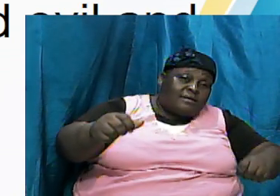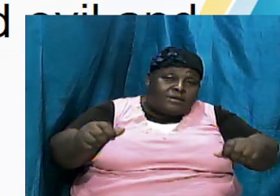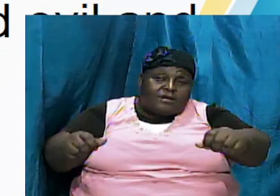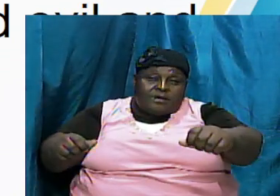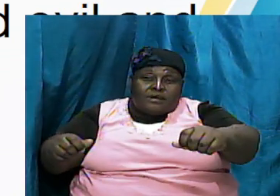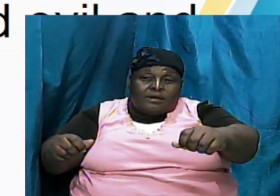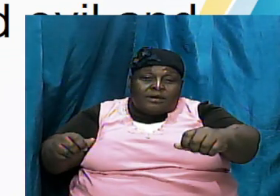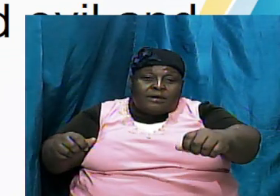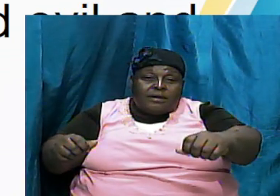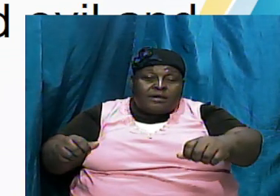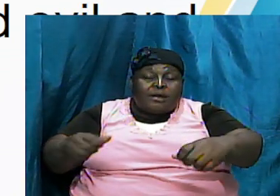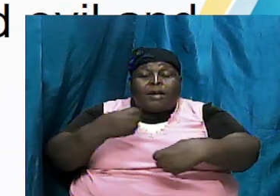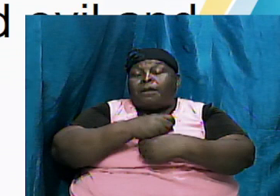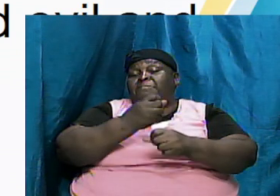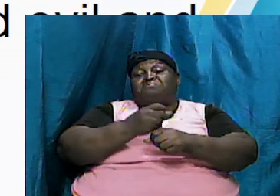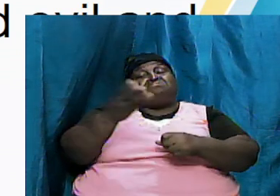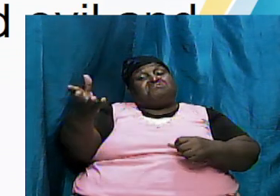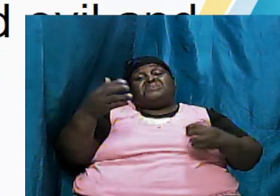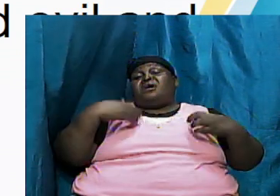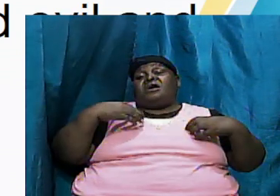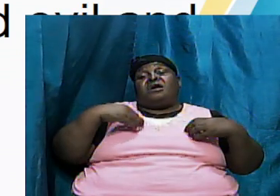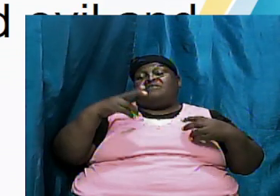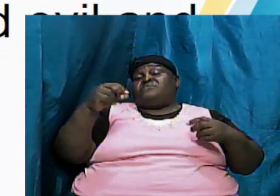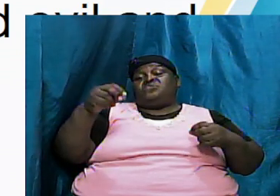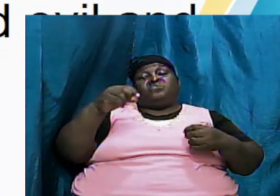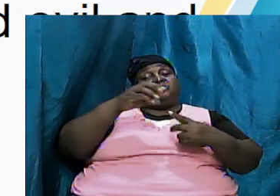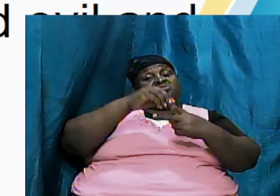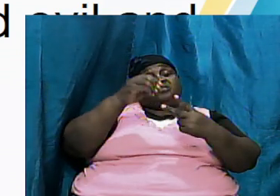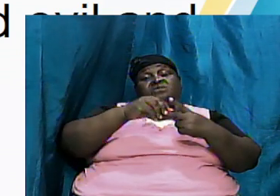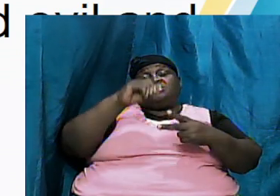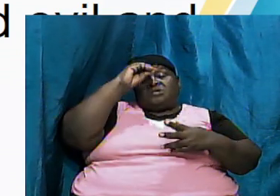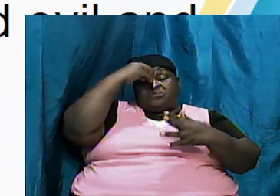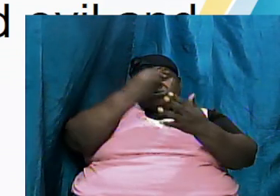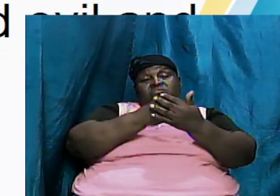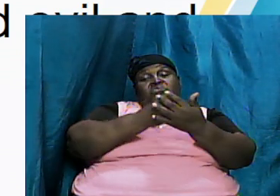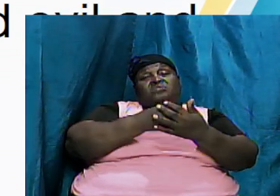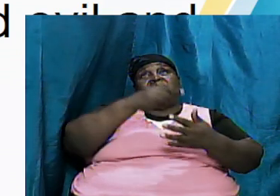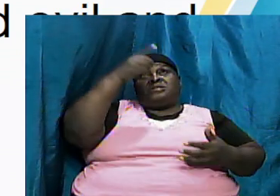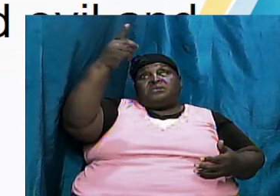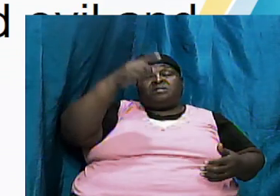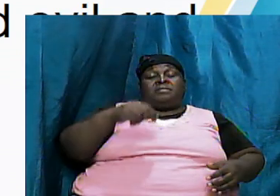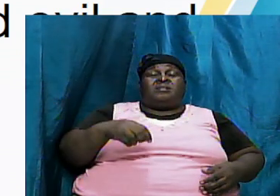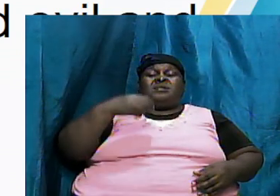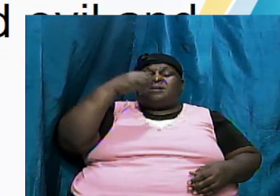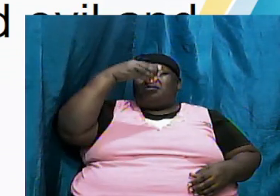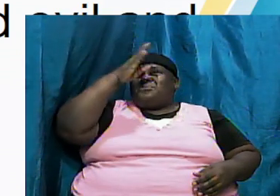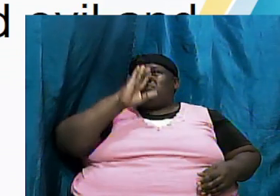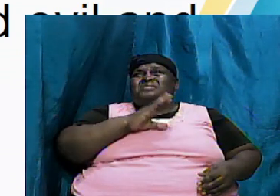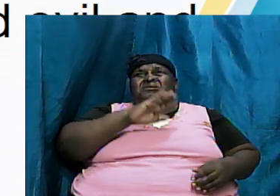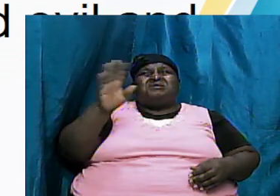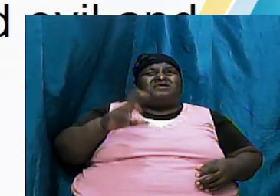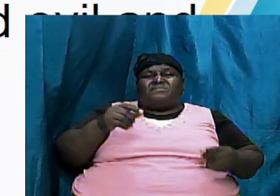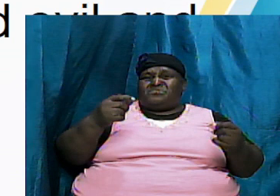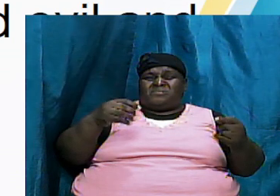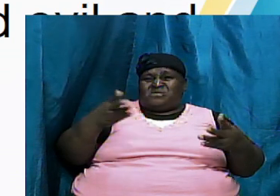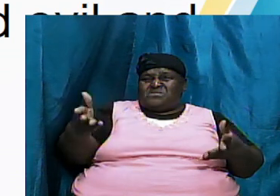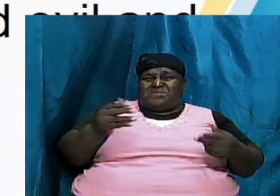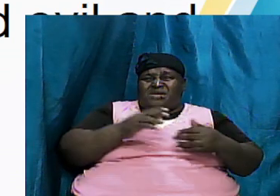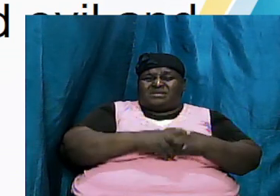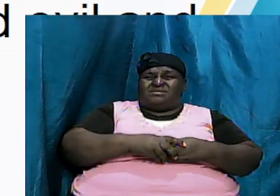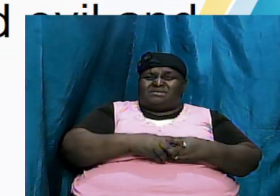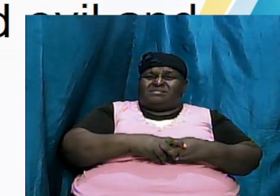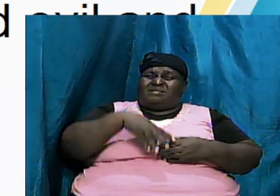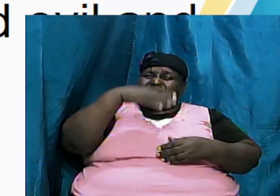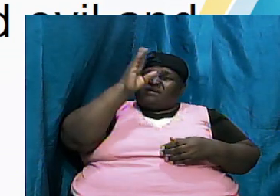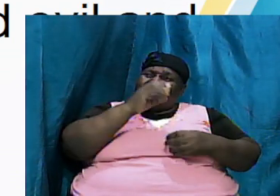no choice but to obey him but God didn't do that God literally allowed